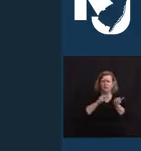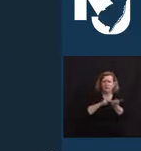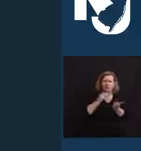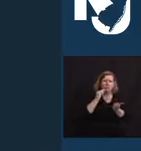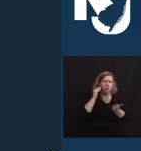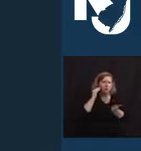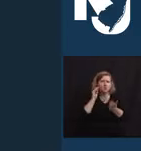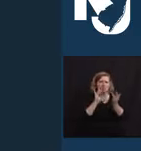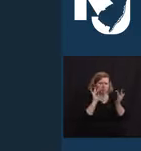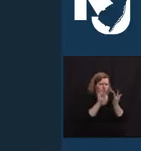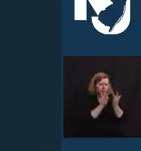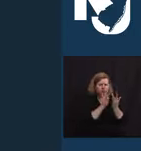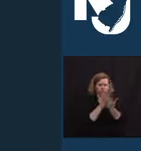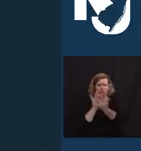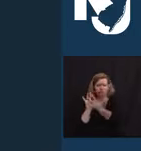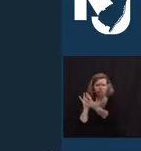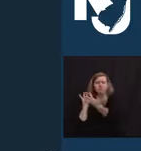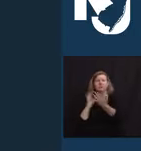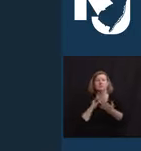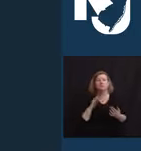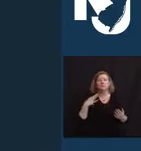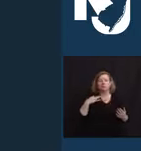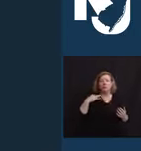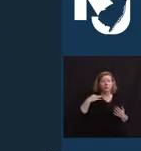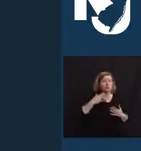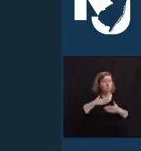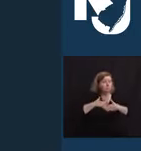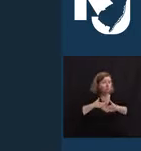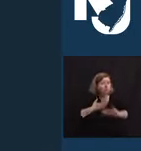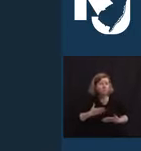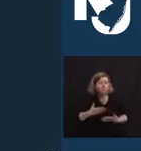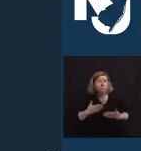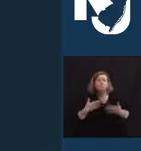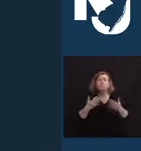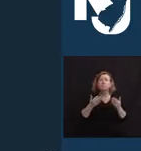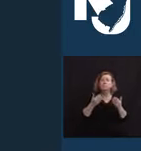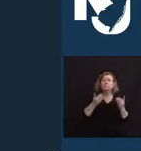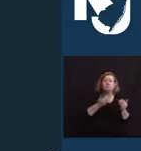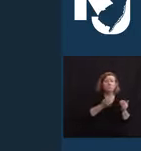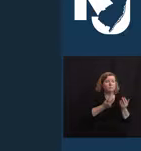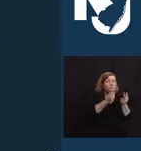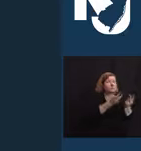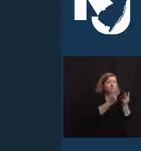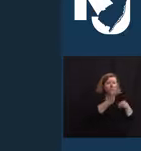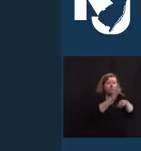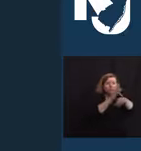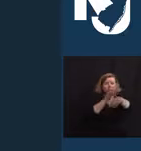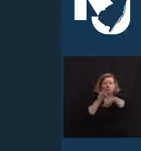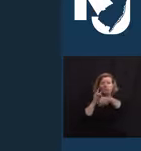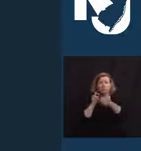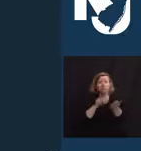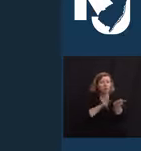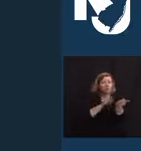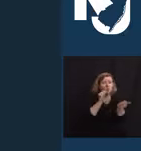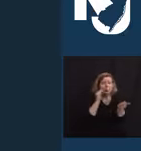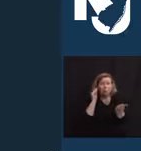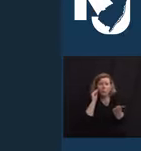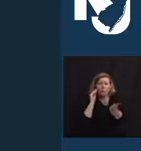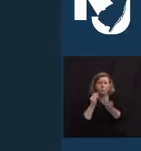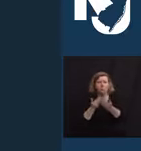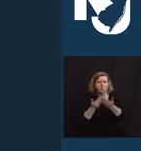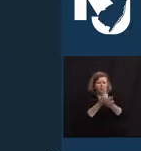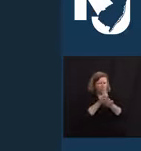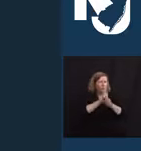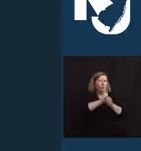These are selfless volunteers who, prior to the pandemic, visited assigned nursing homes for at least four hours every